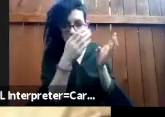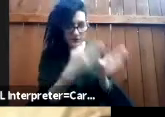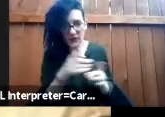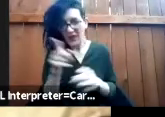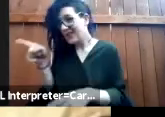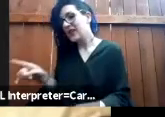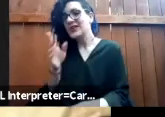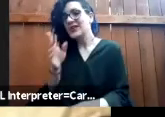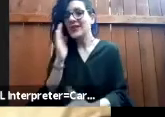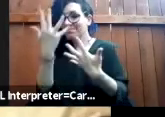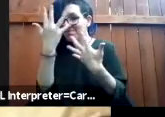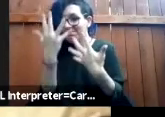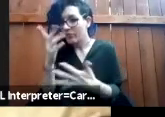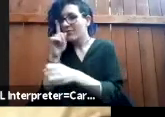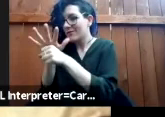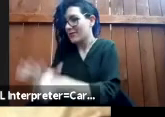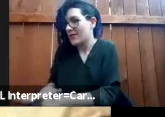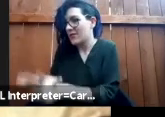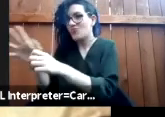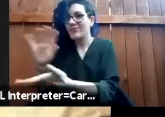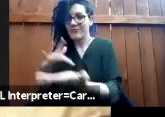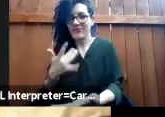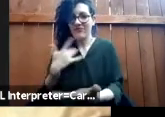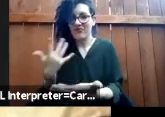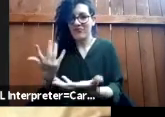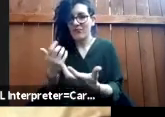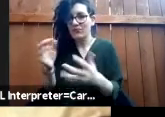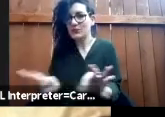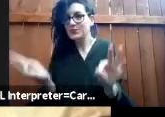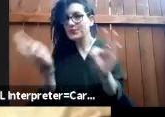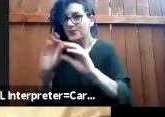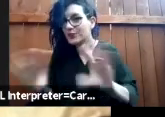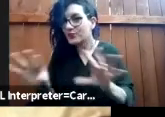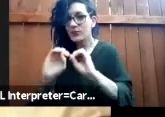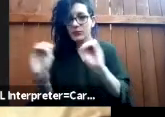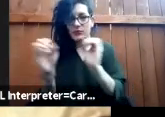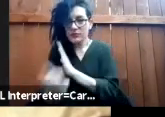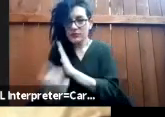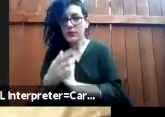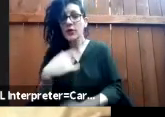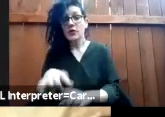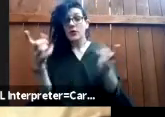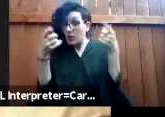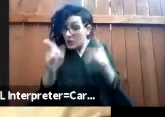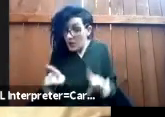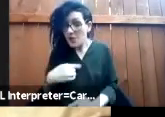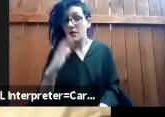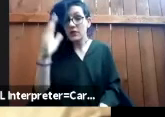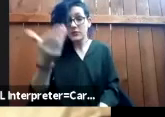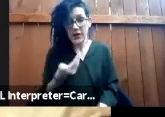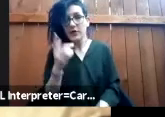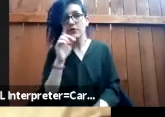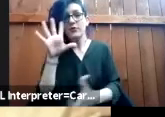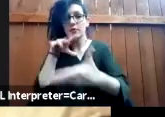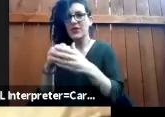for the YJC I was like given the opportunity to like participate in building this like bear